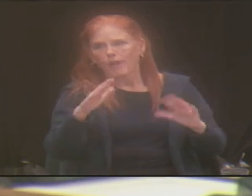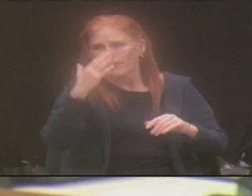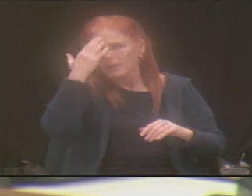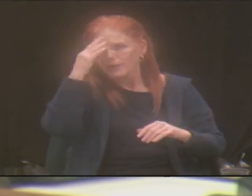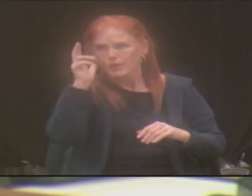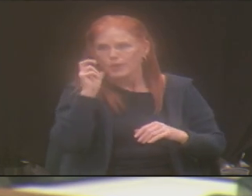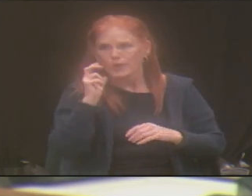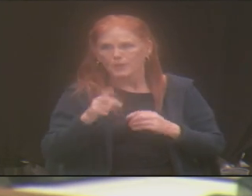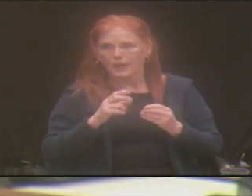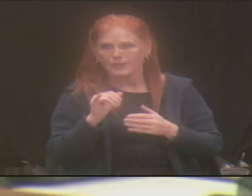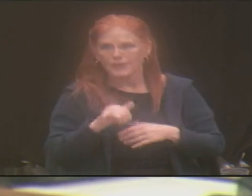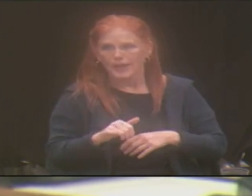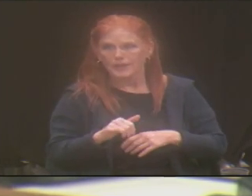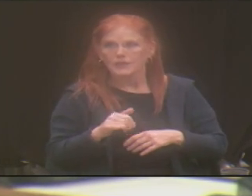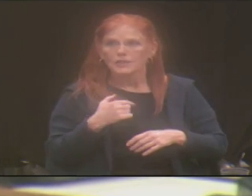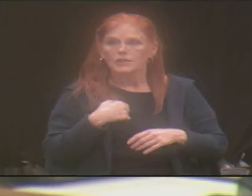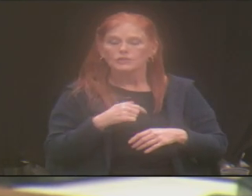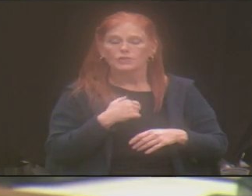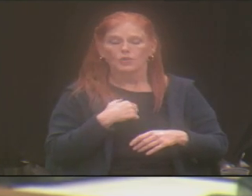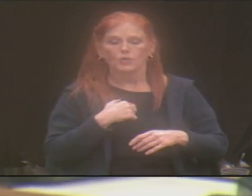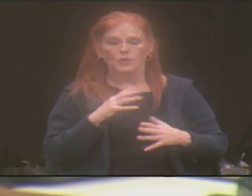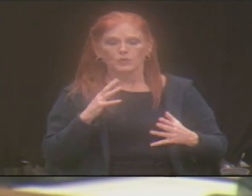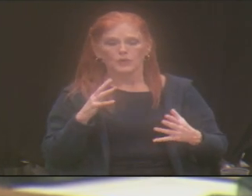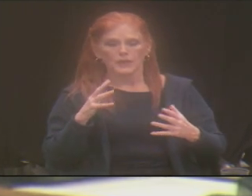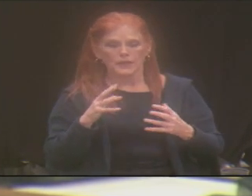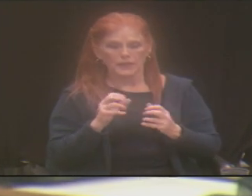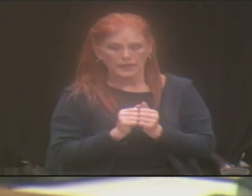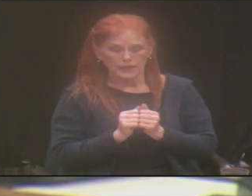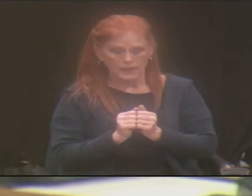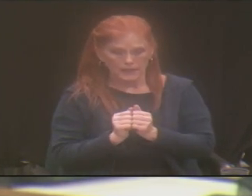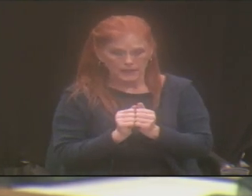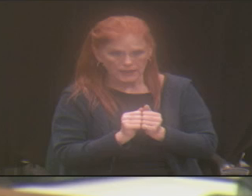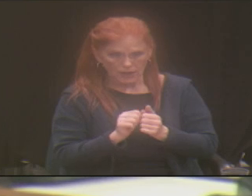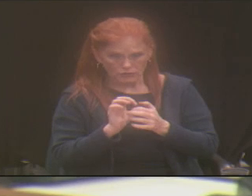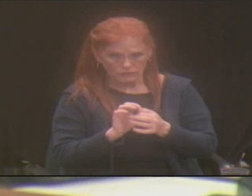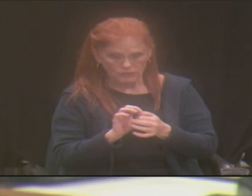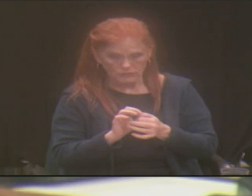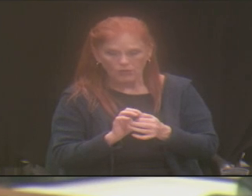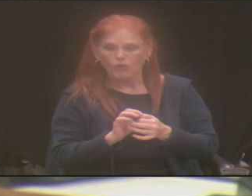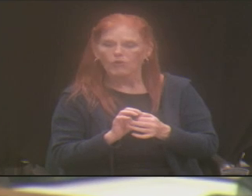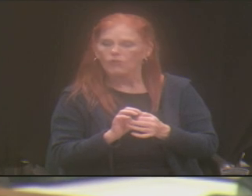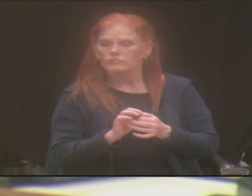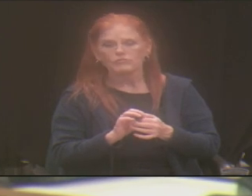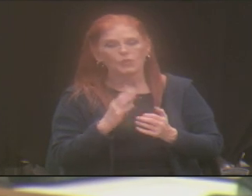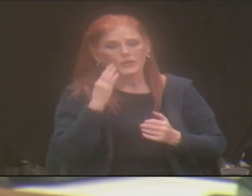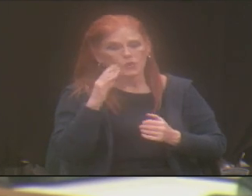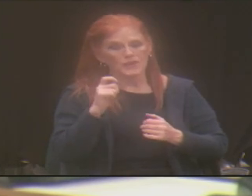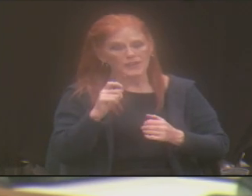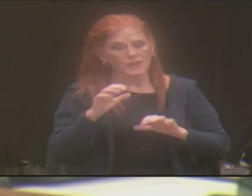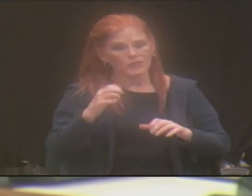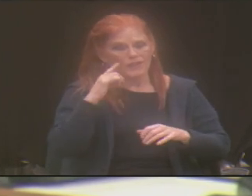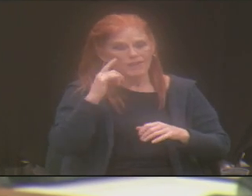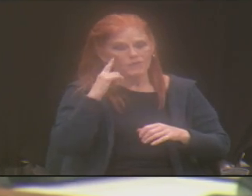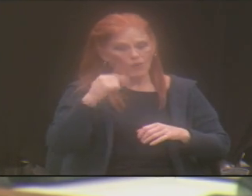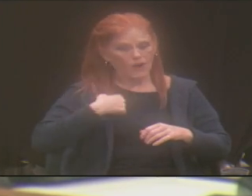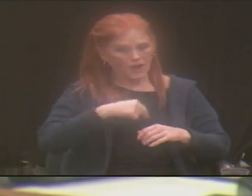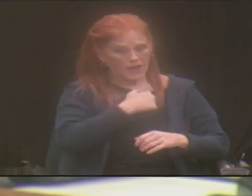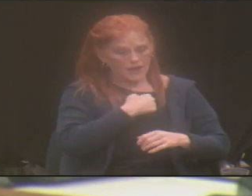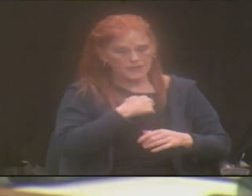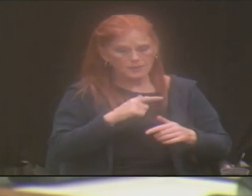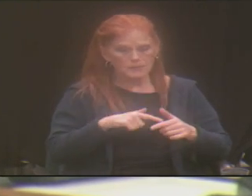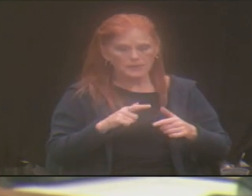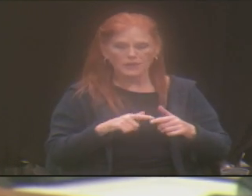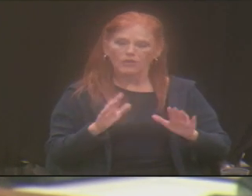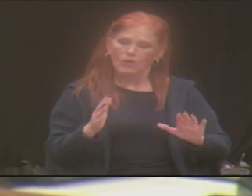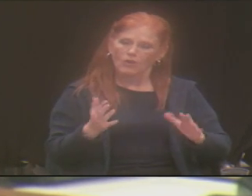when we came together, we knew we needed to do it for us. But then we were